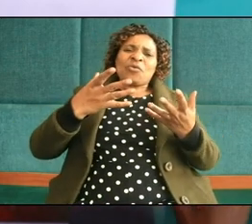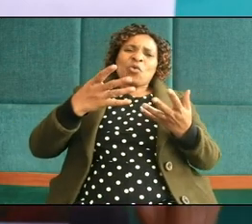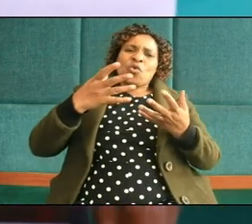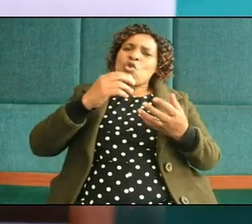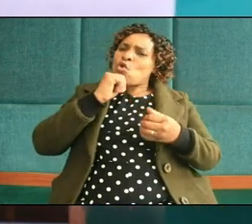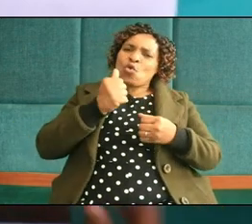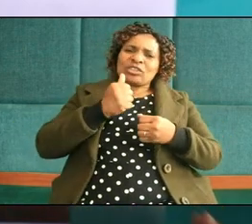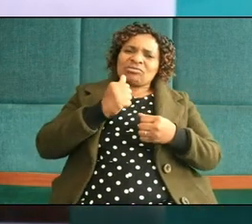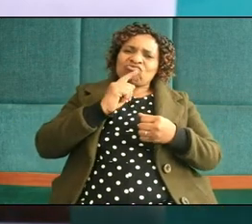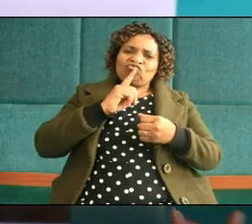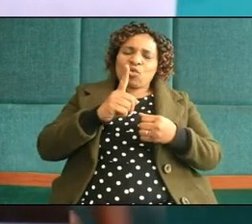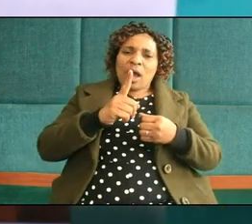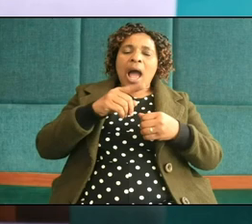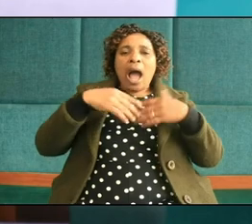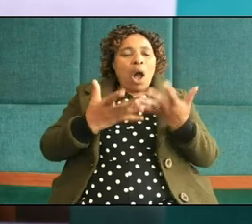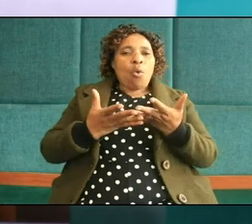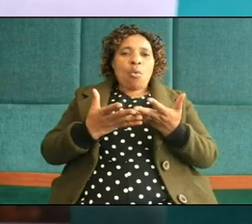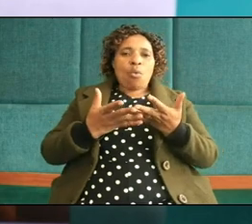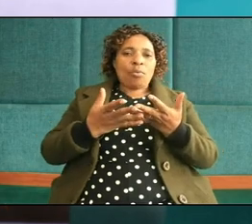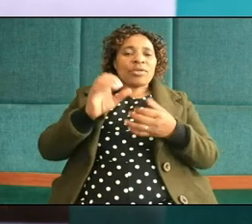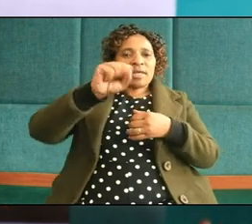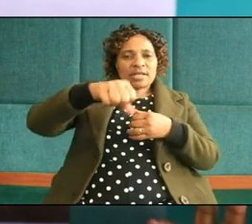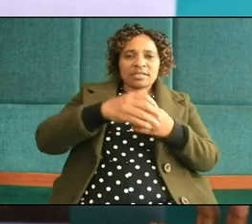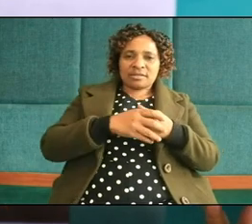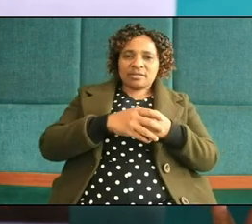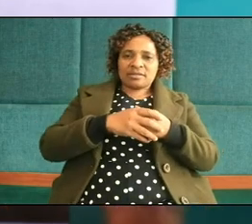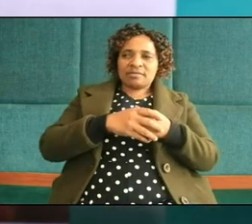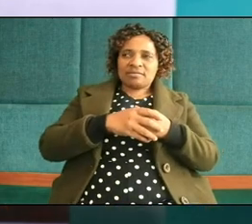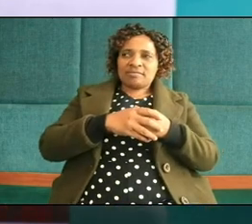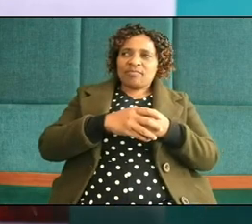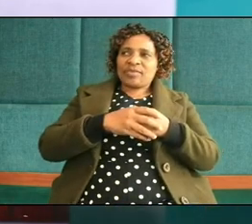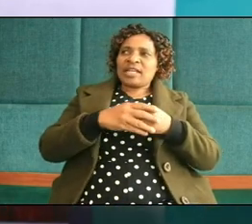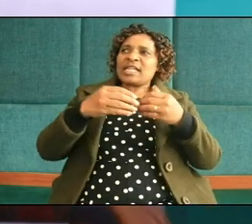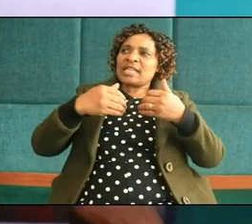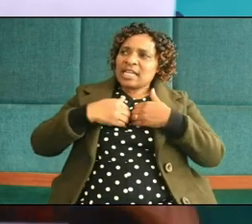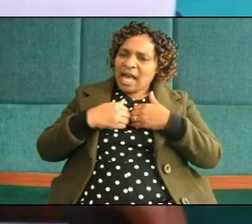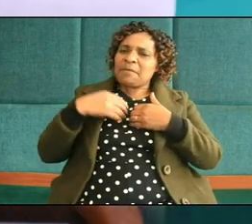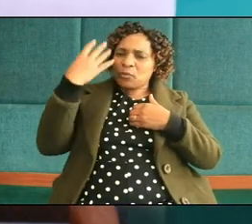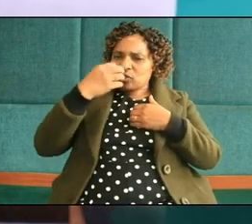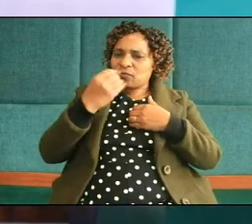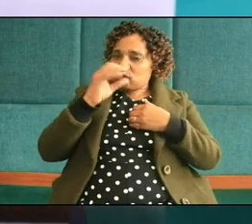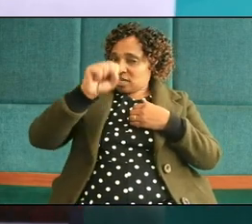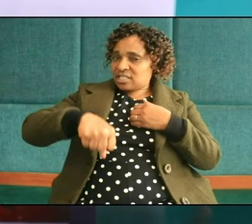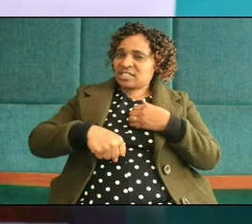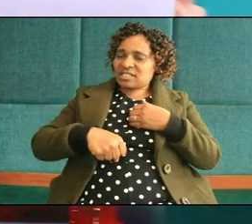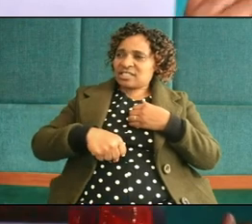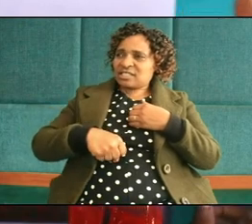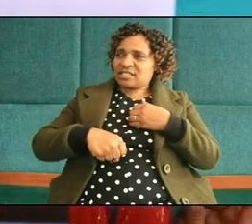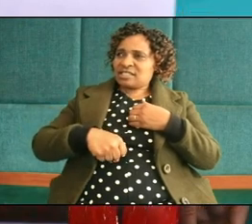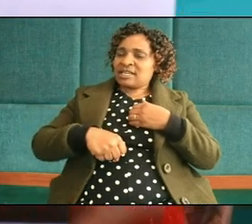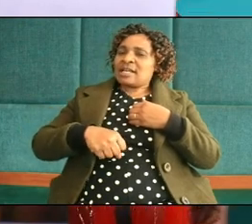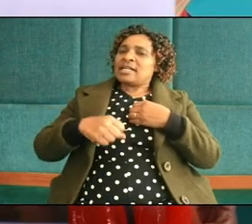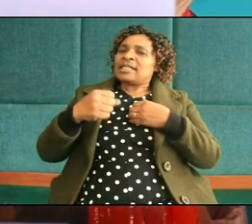intelligent yes they are caring they are playful and they are